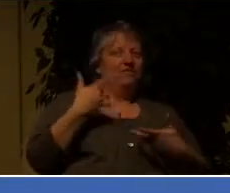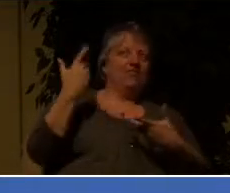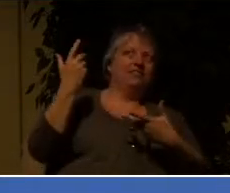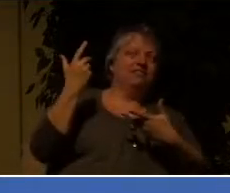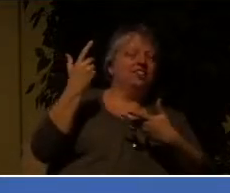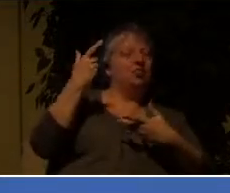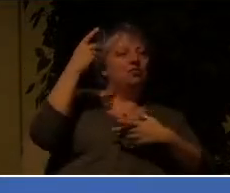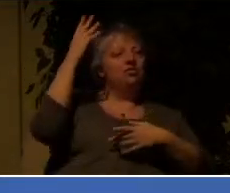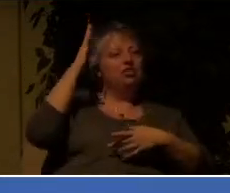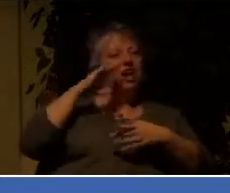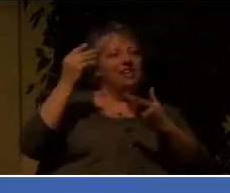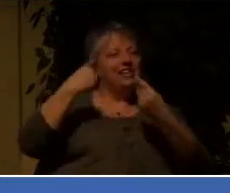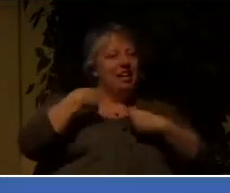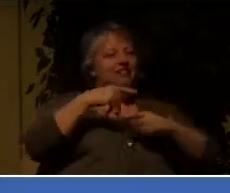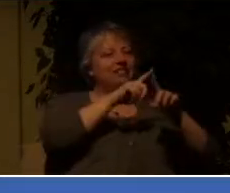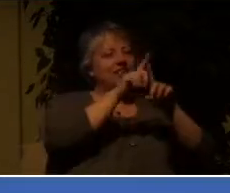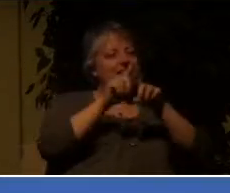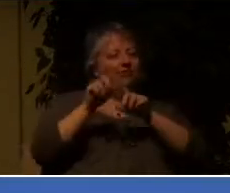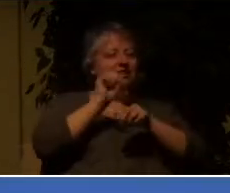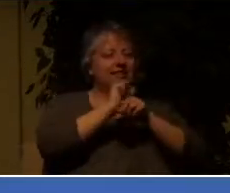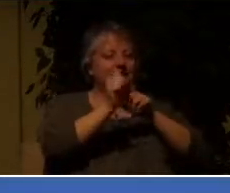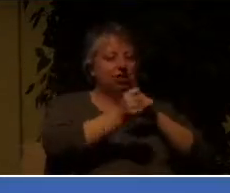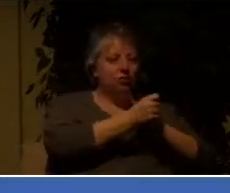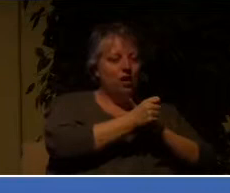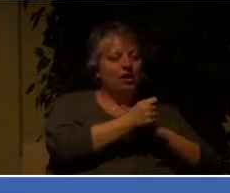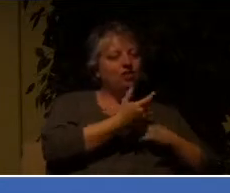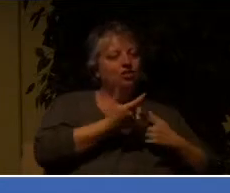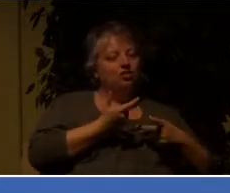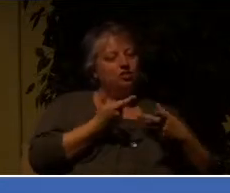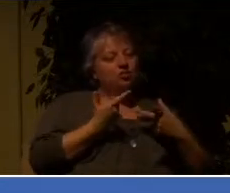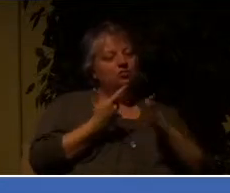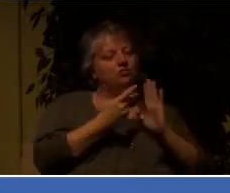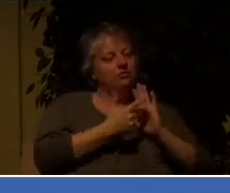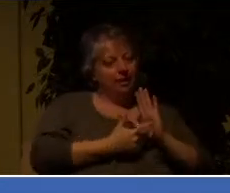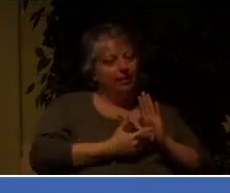of who we are and how badly we fail.